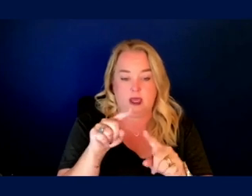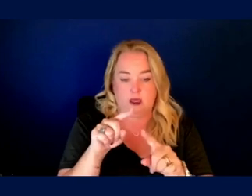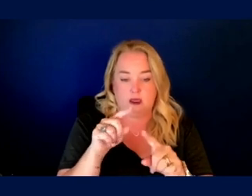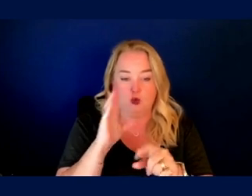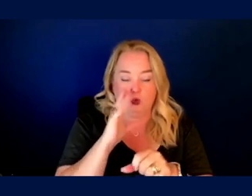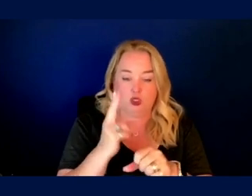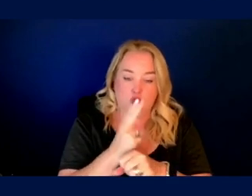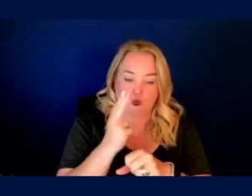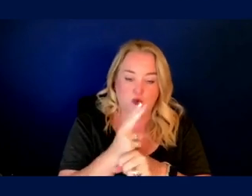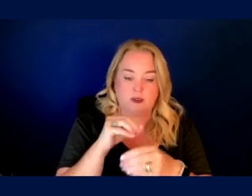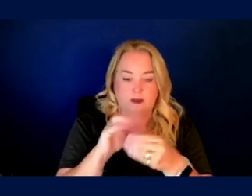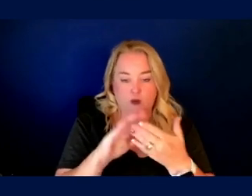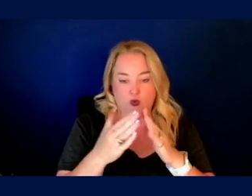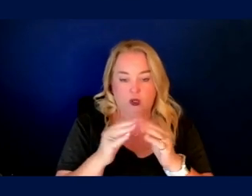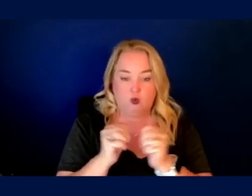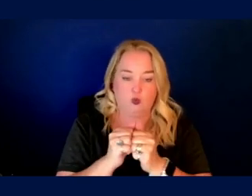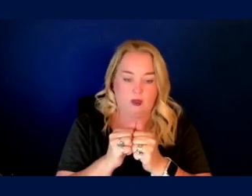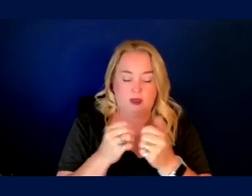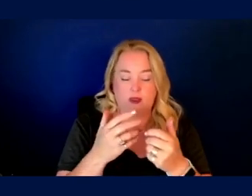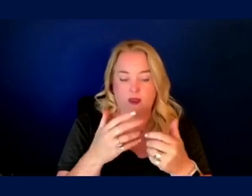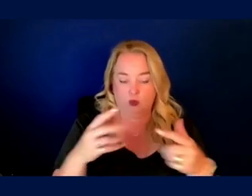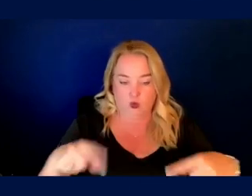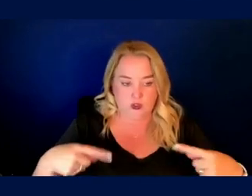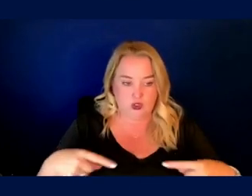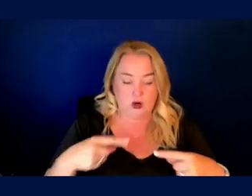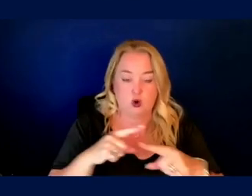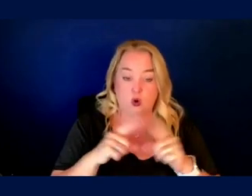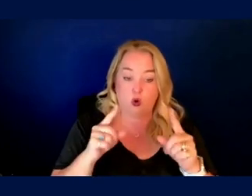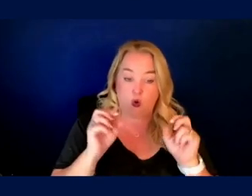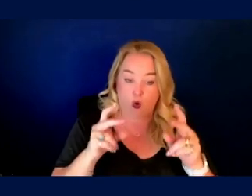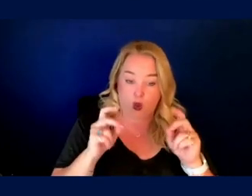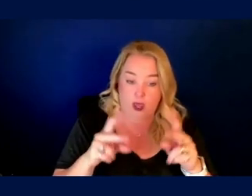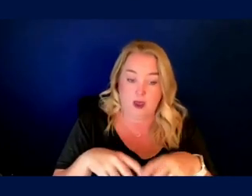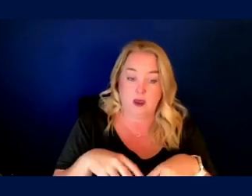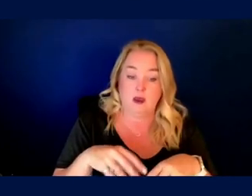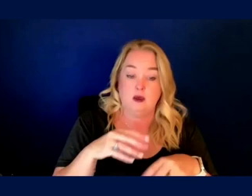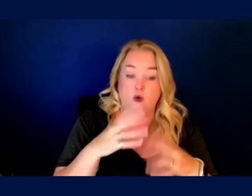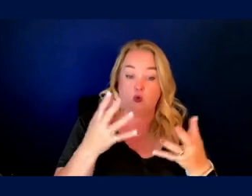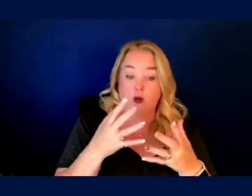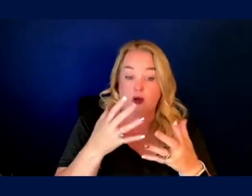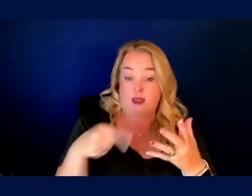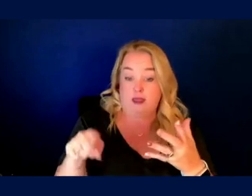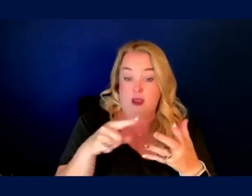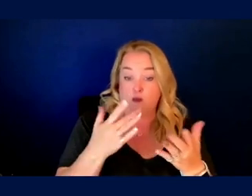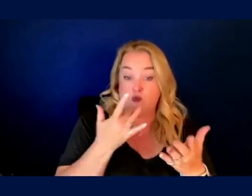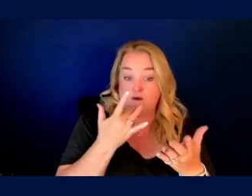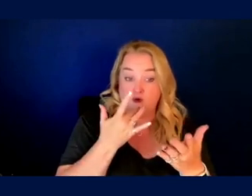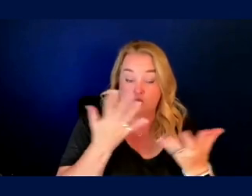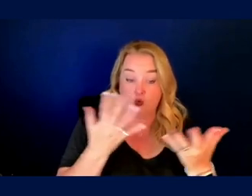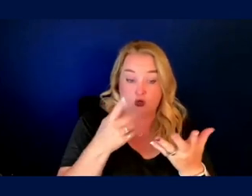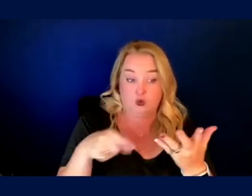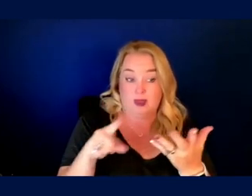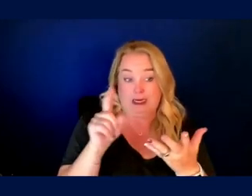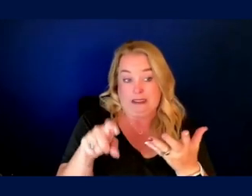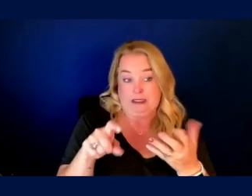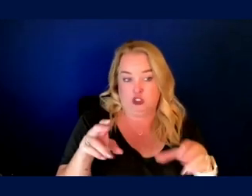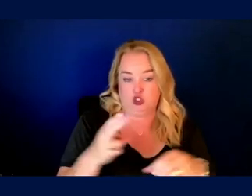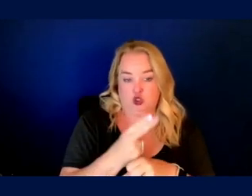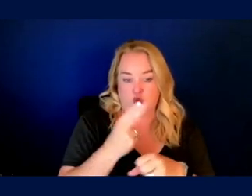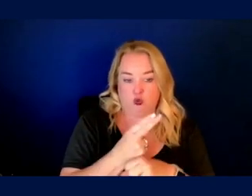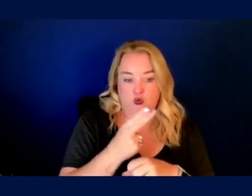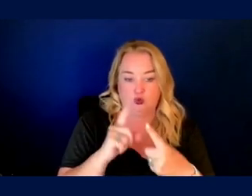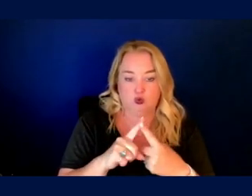extremes. Okay. Well, are they, what kind of propulsion do they prefer to use? Can they? What do they need to use to meet their